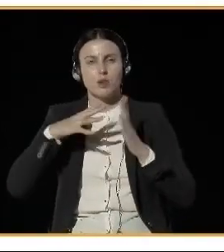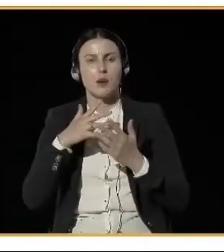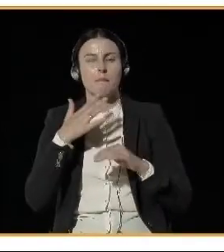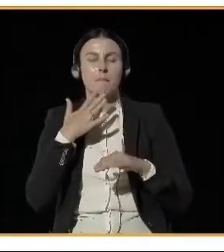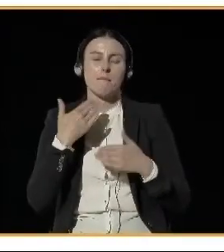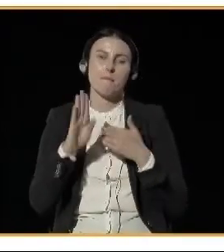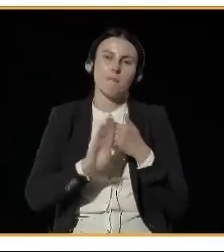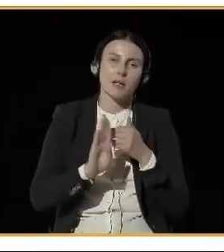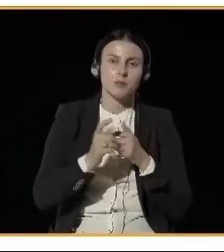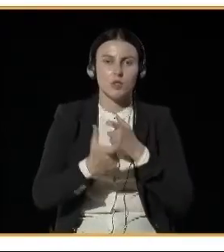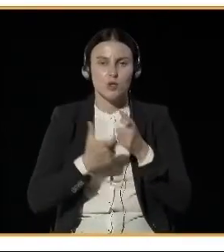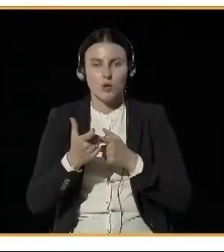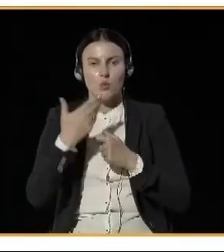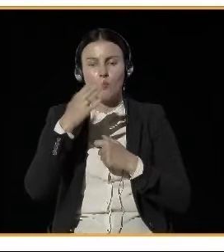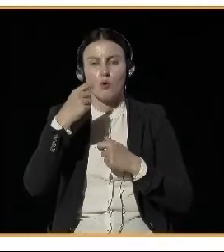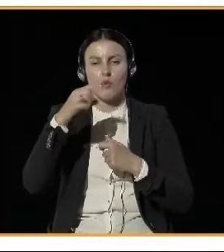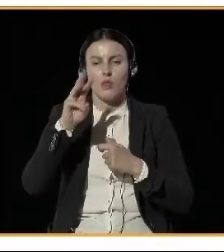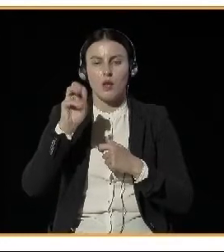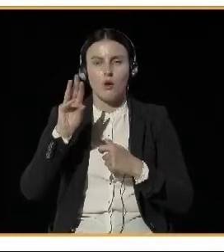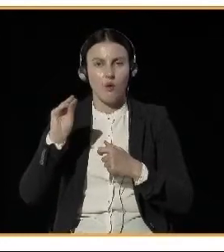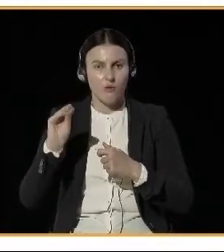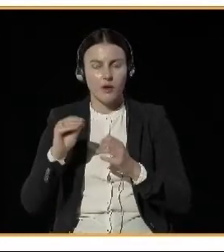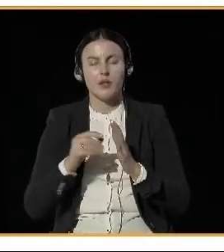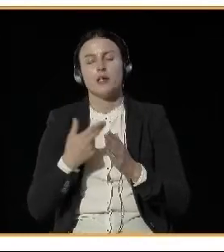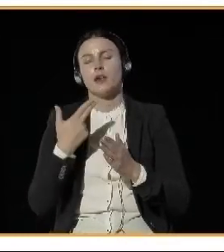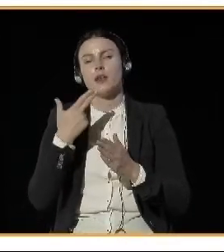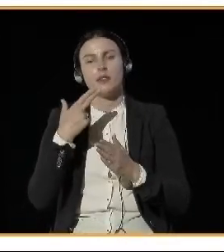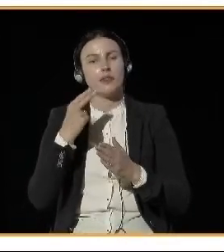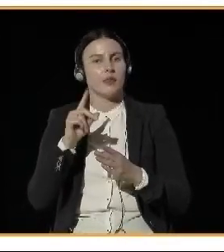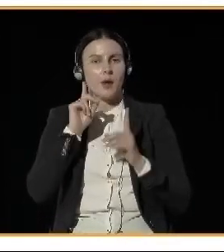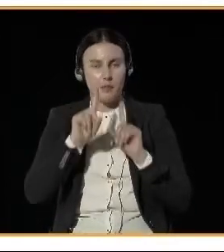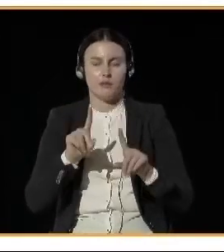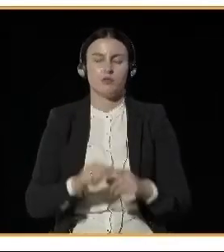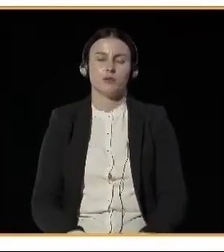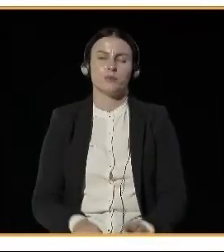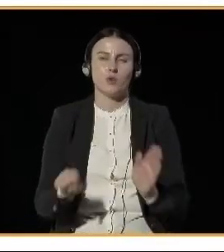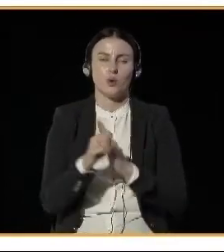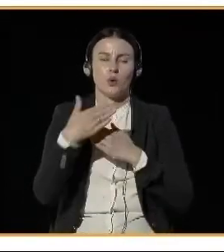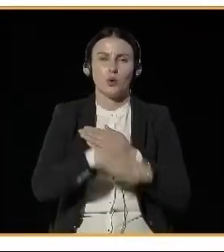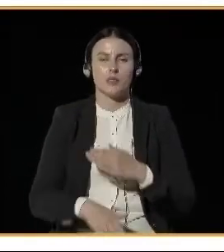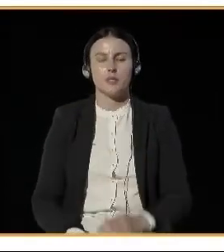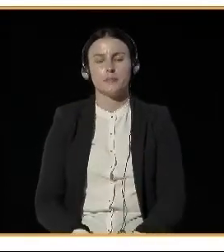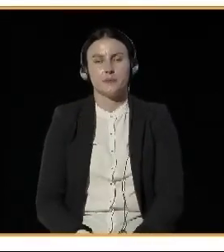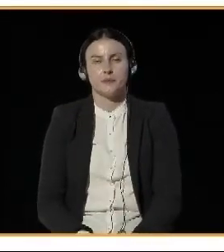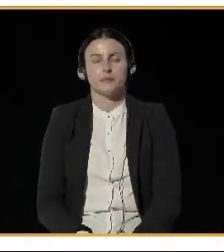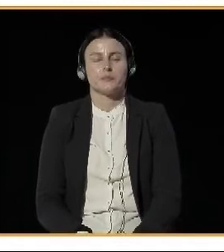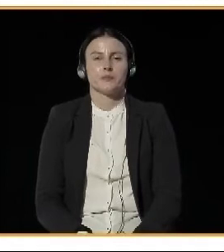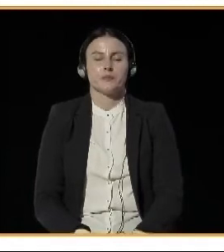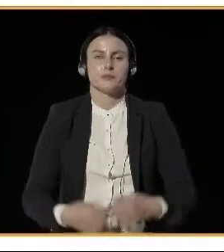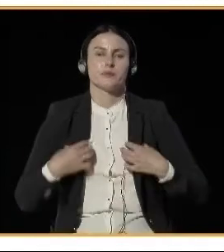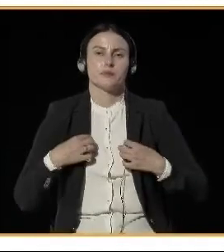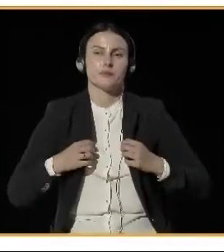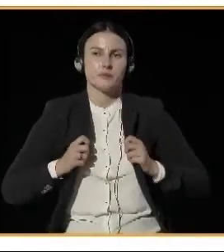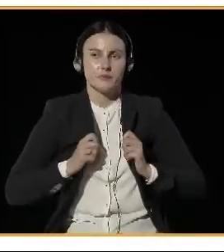The tool also provides information on the sources and how much the different sources are contributing